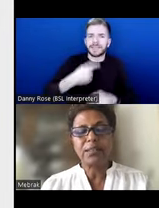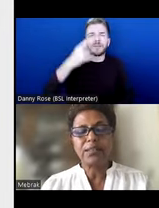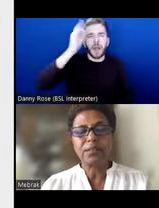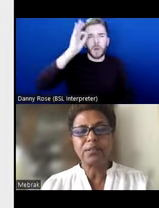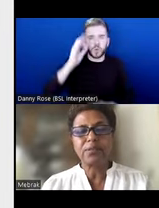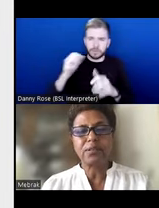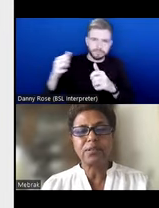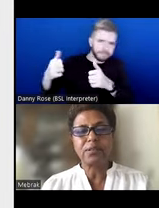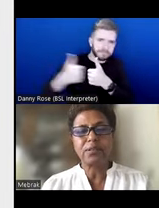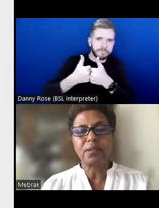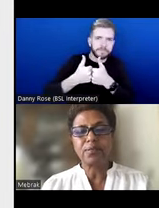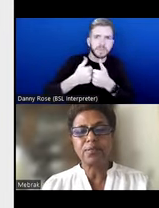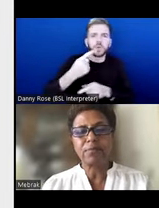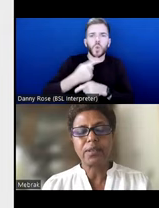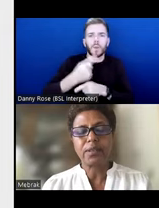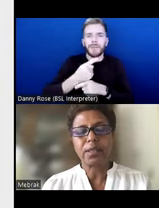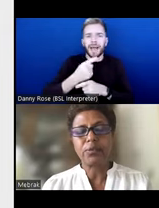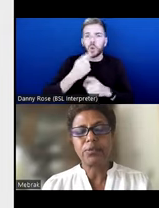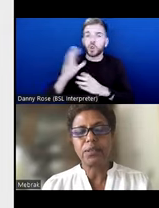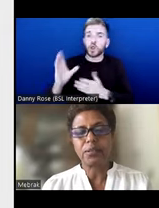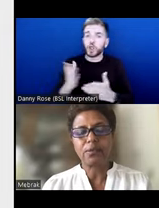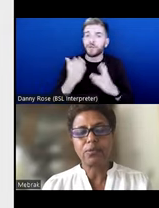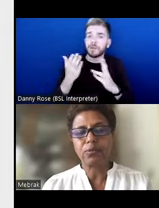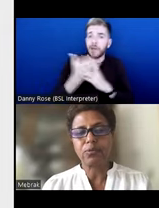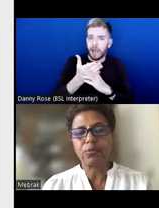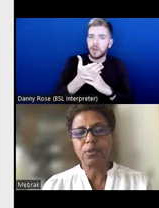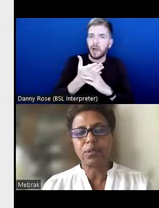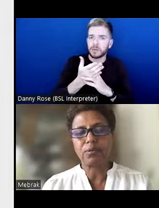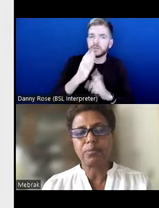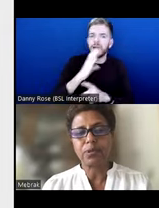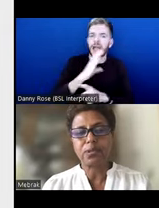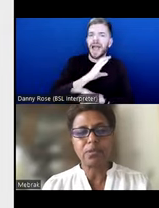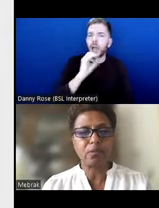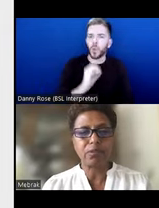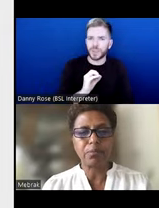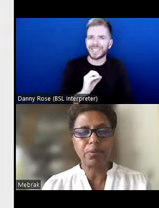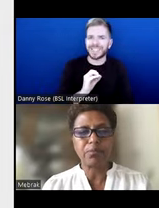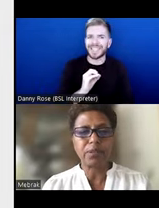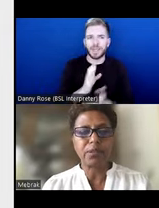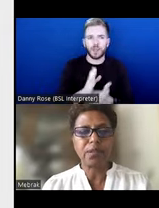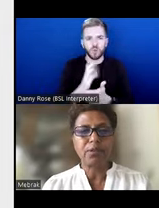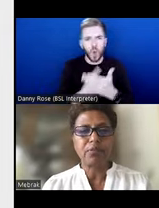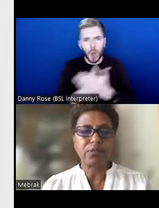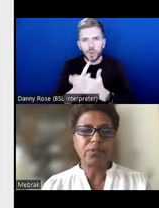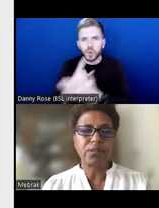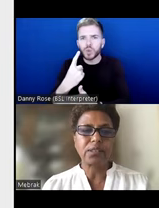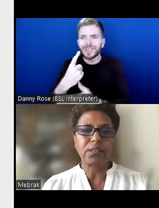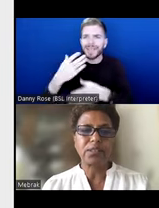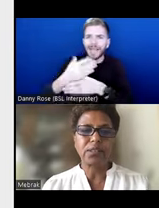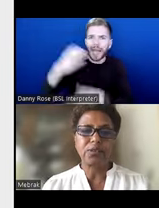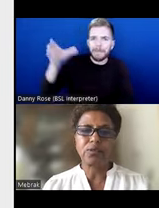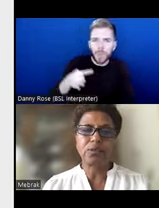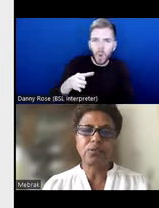access to services services, equity through opportunity of employment, further